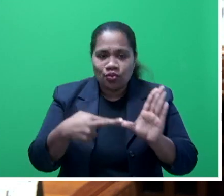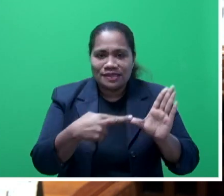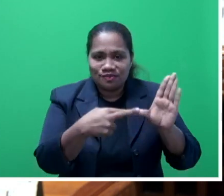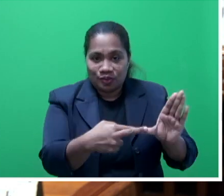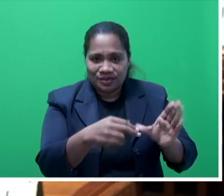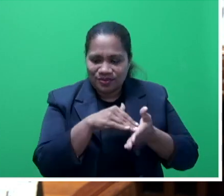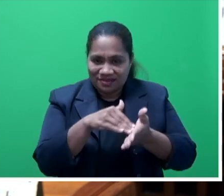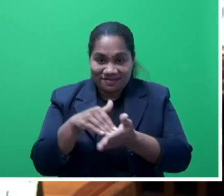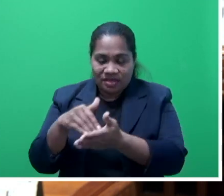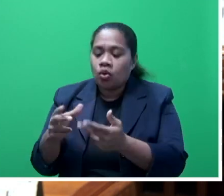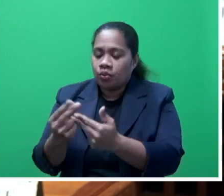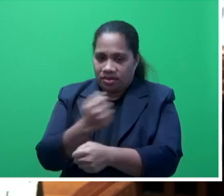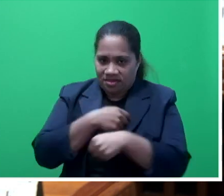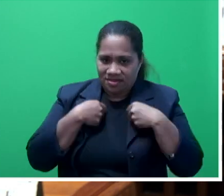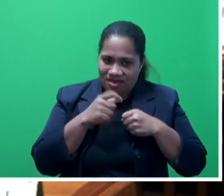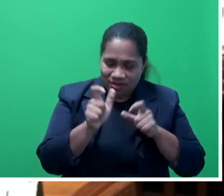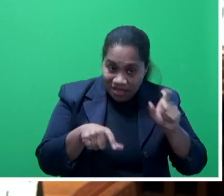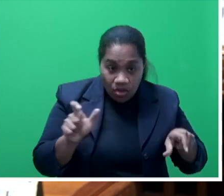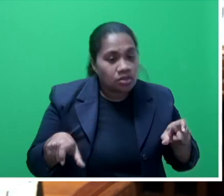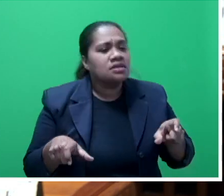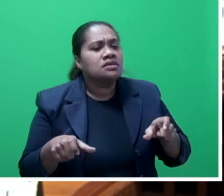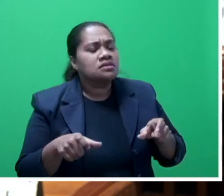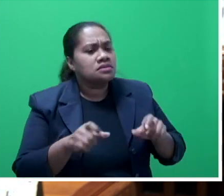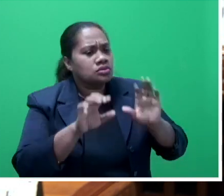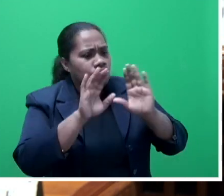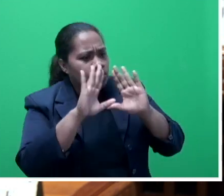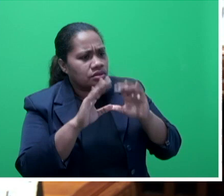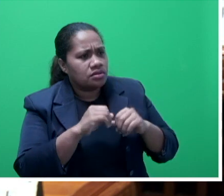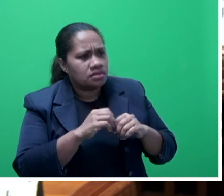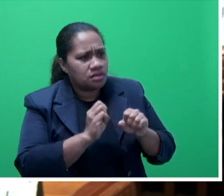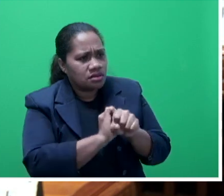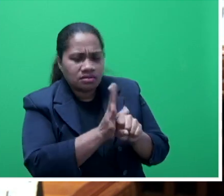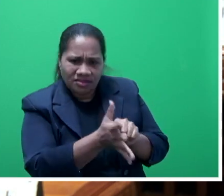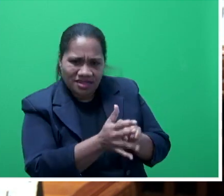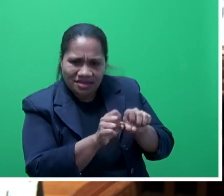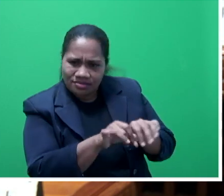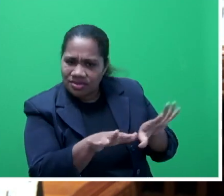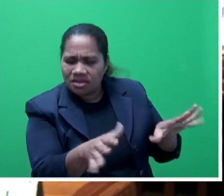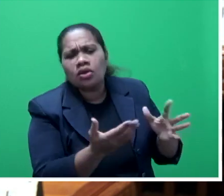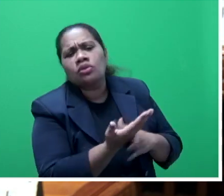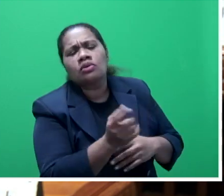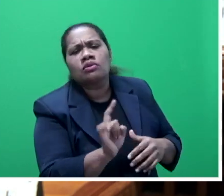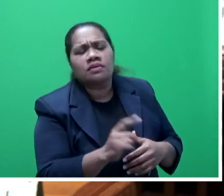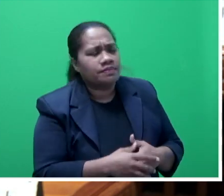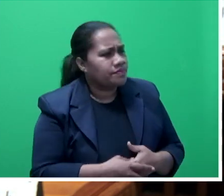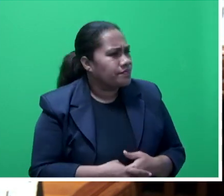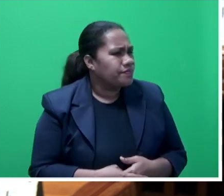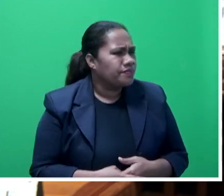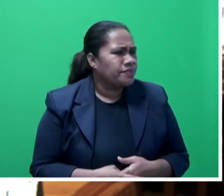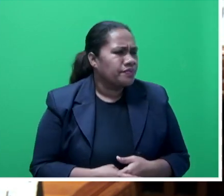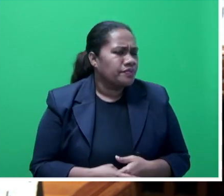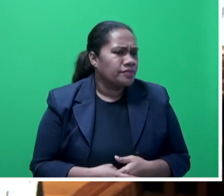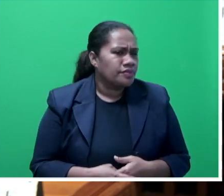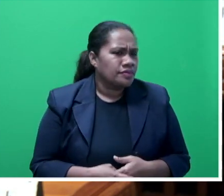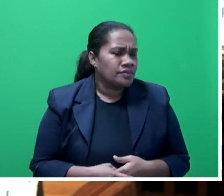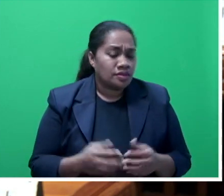our stakeholders to the global COVID-19 pandemic through the existing machinities